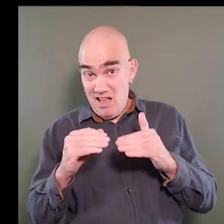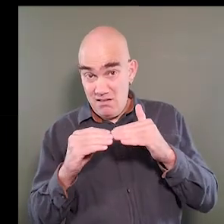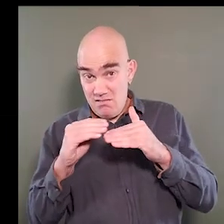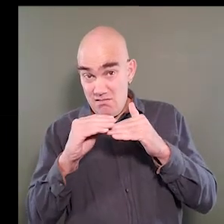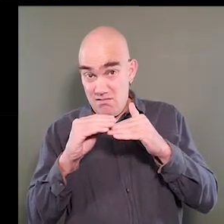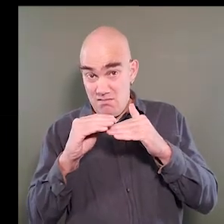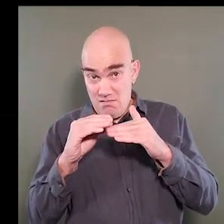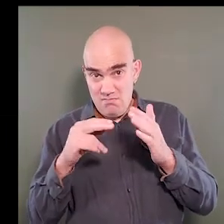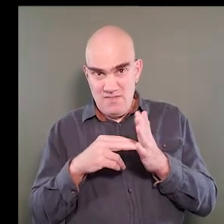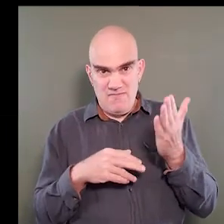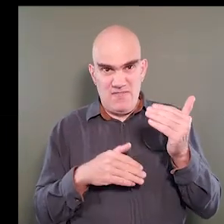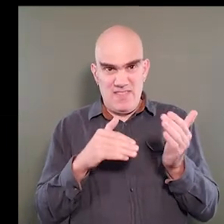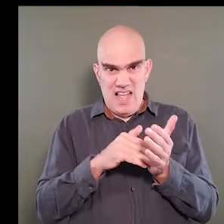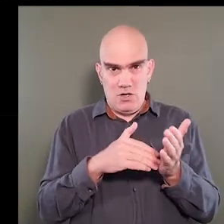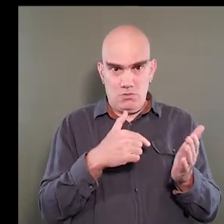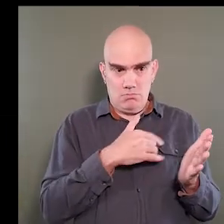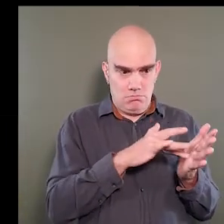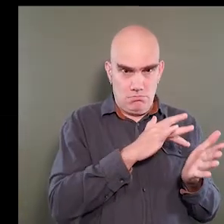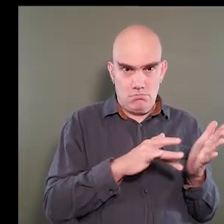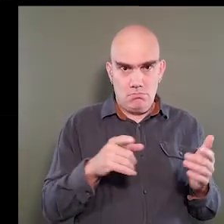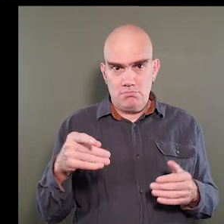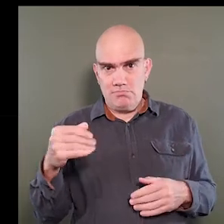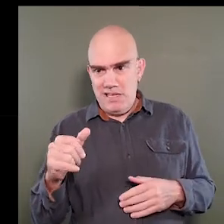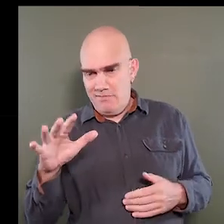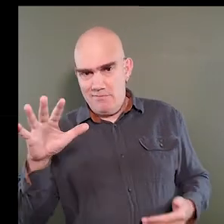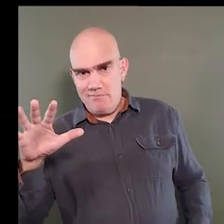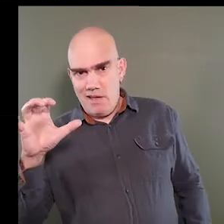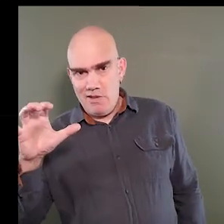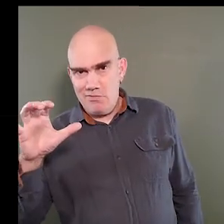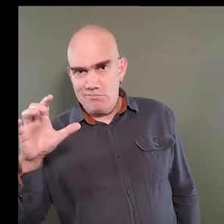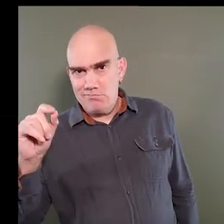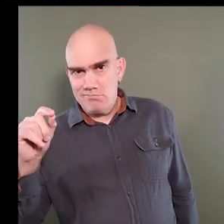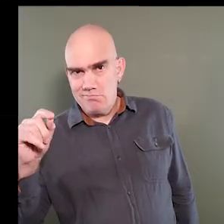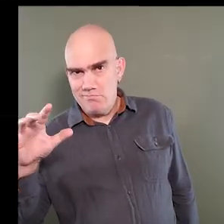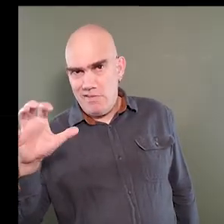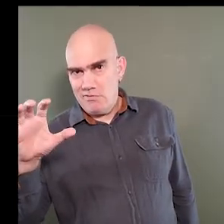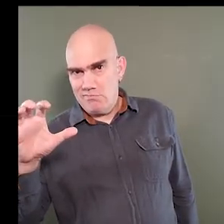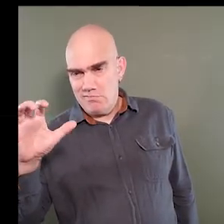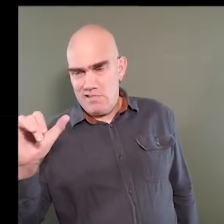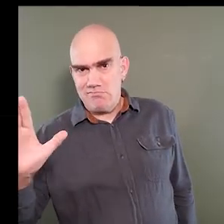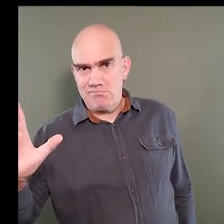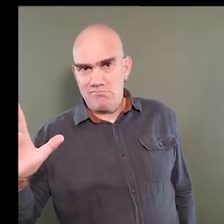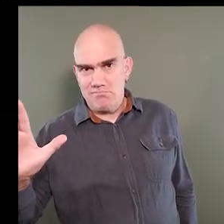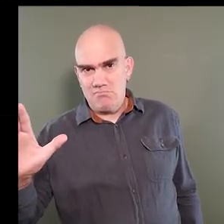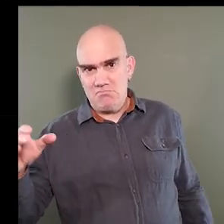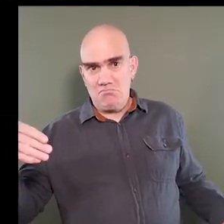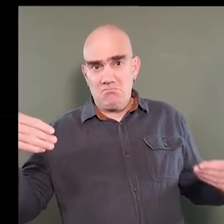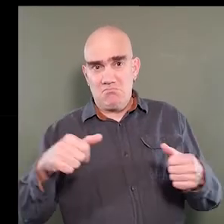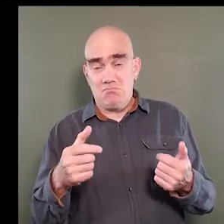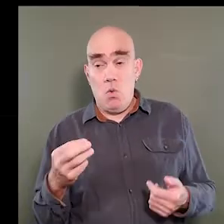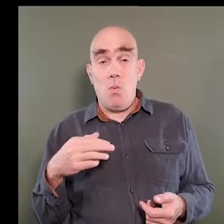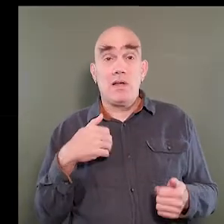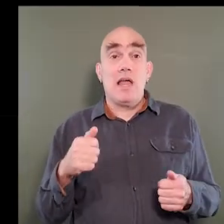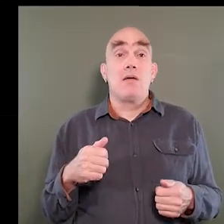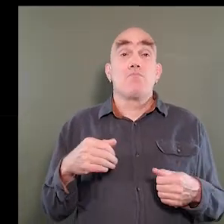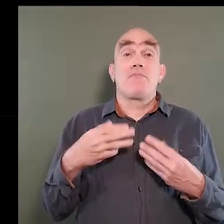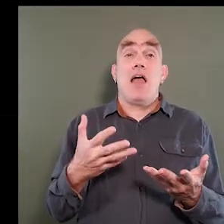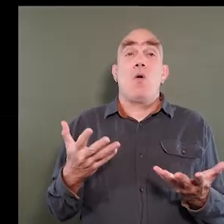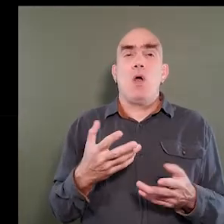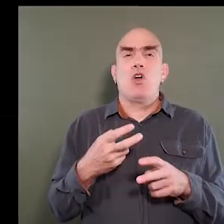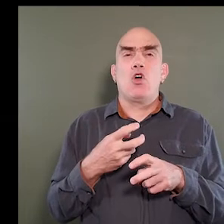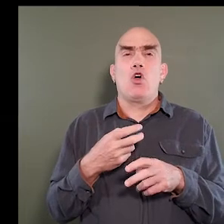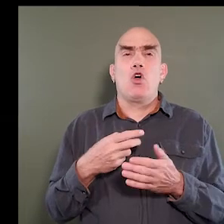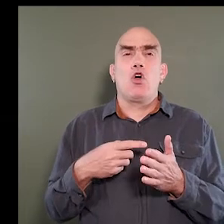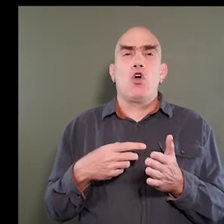they pay anything over $15,000, which would be 500 some dollars in that example, or we can also